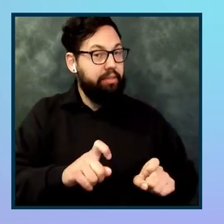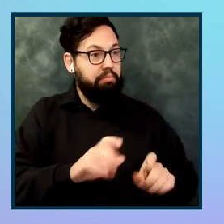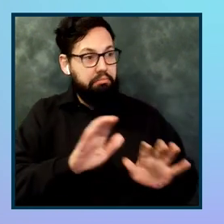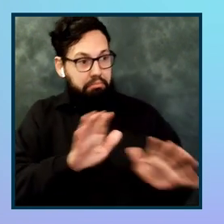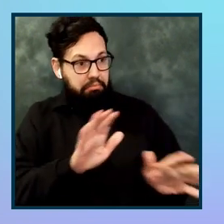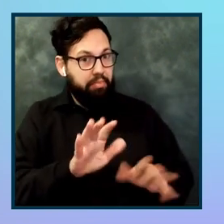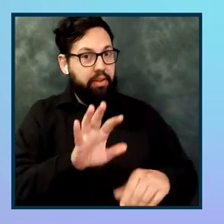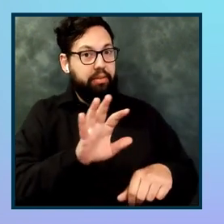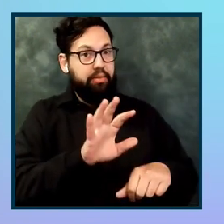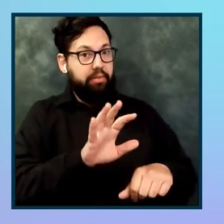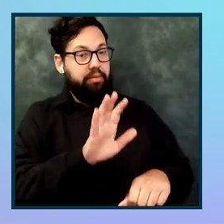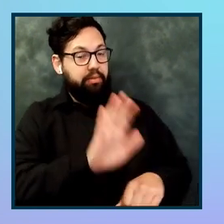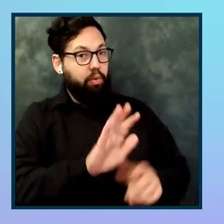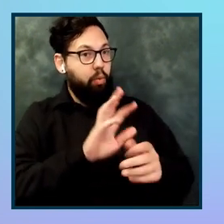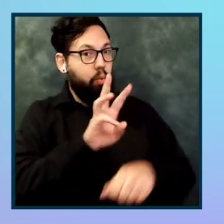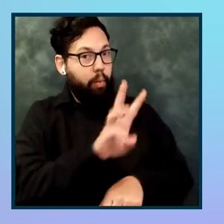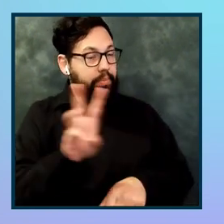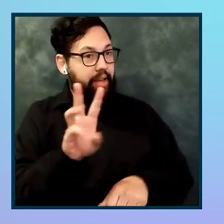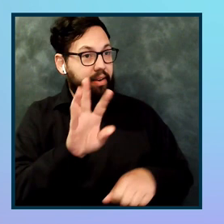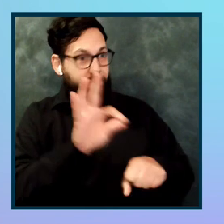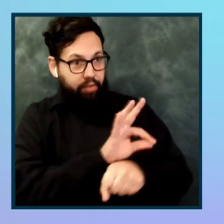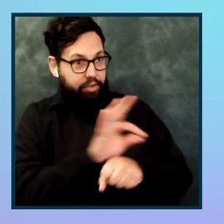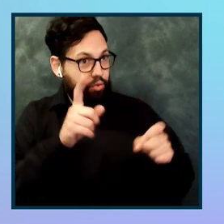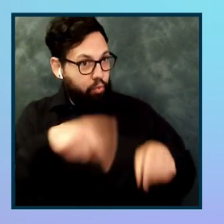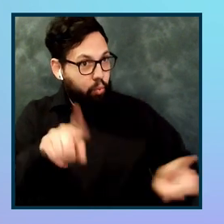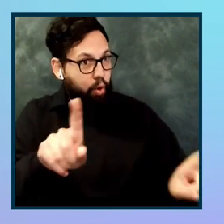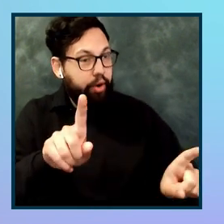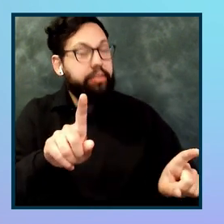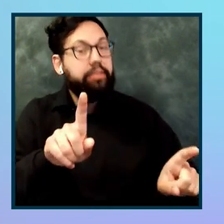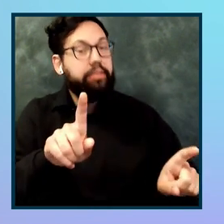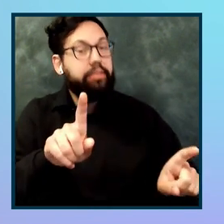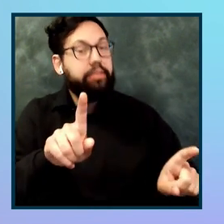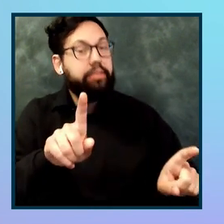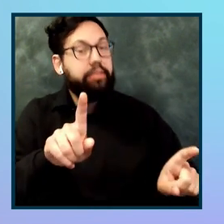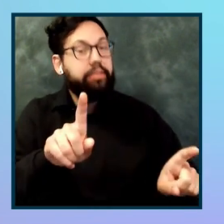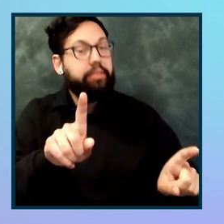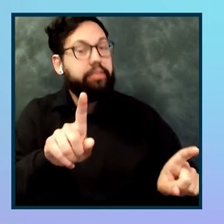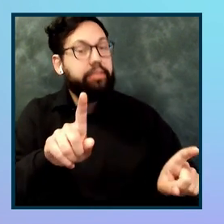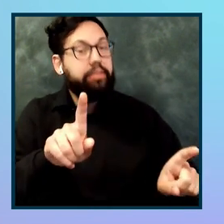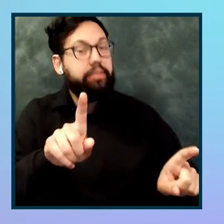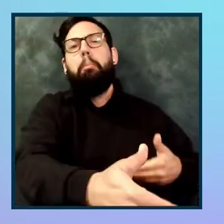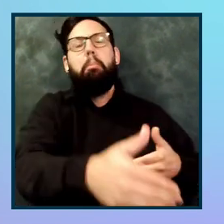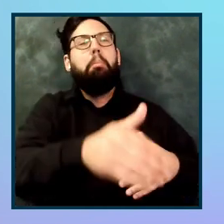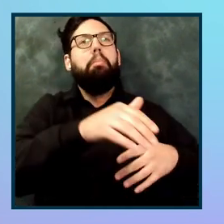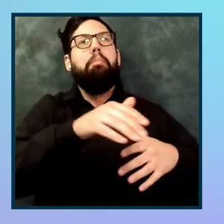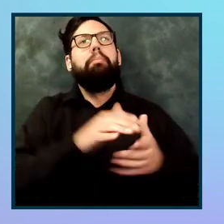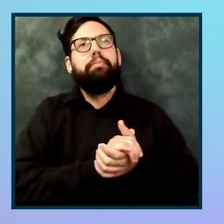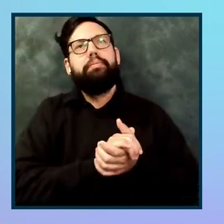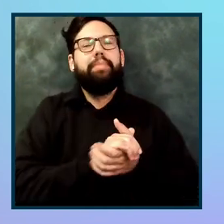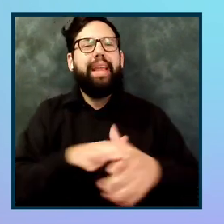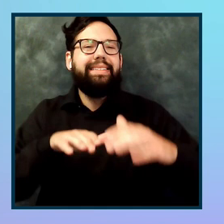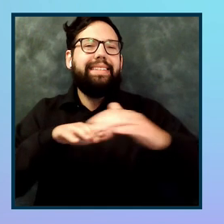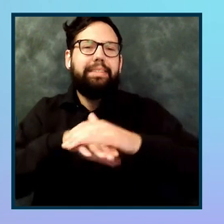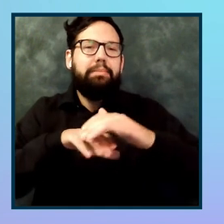works. But including accessibility coverage along the way just adds that extra amount